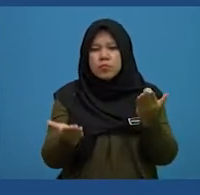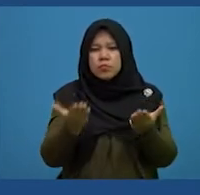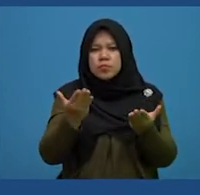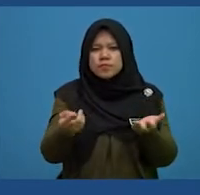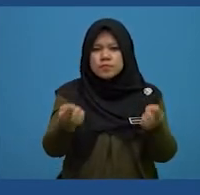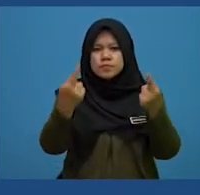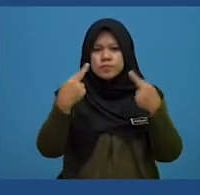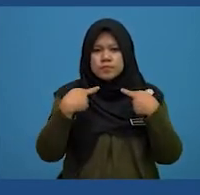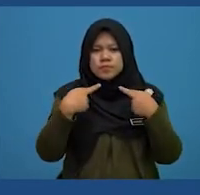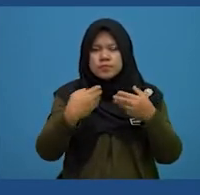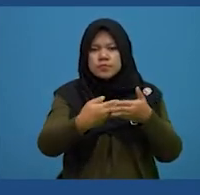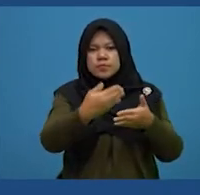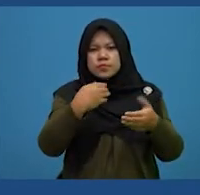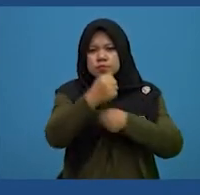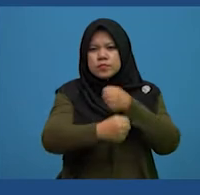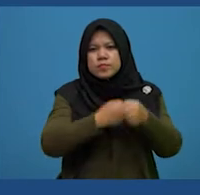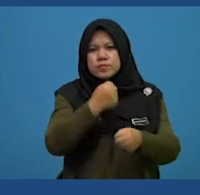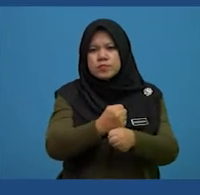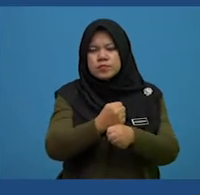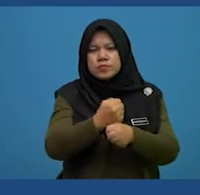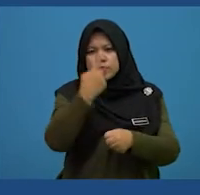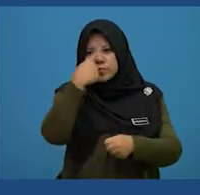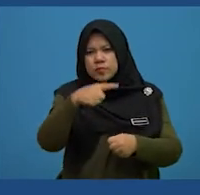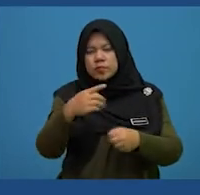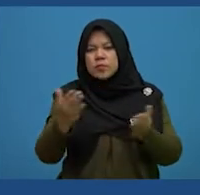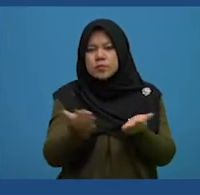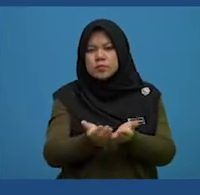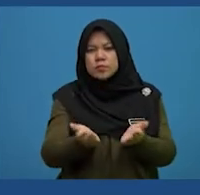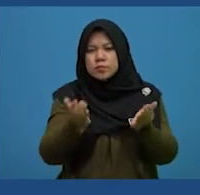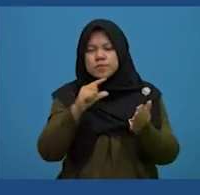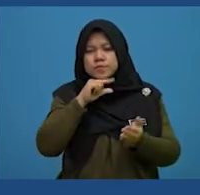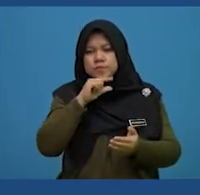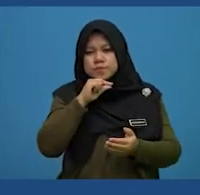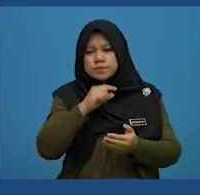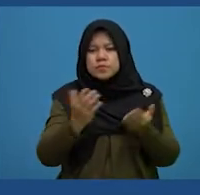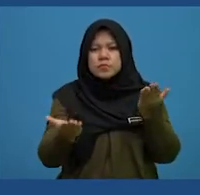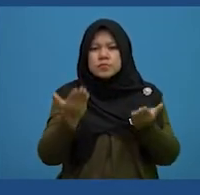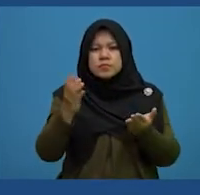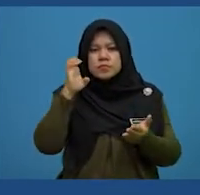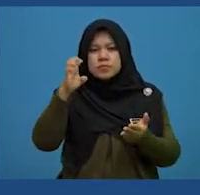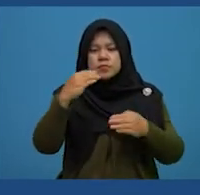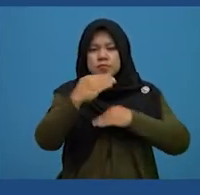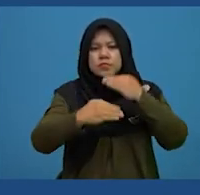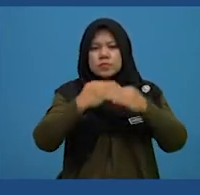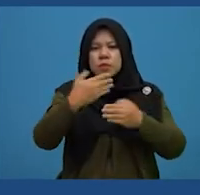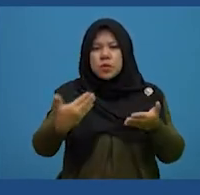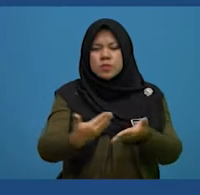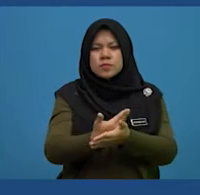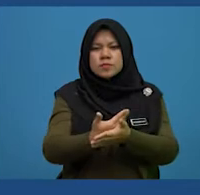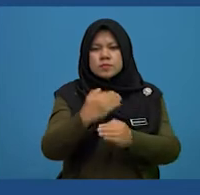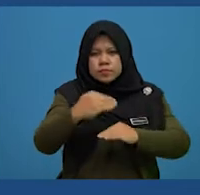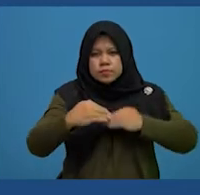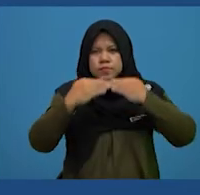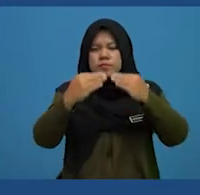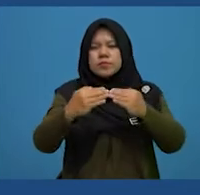she might return to the following year for her next brood. Perhaps, she will build a